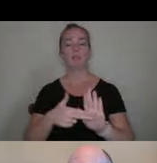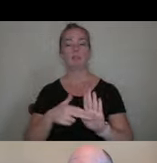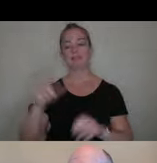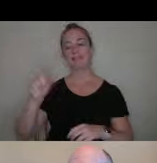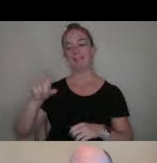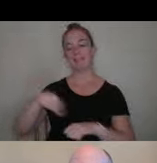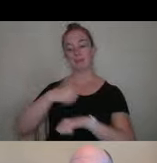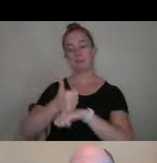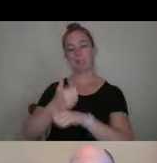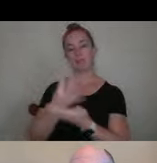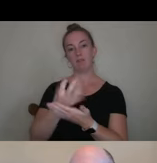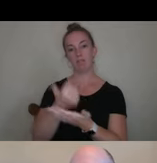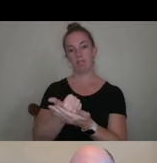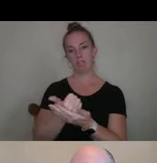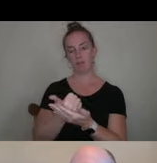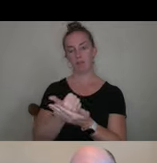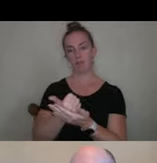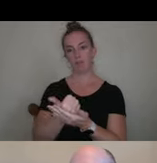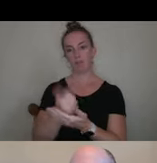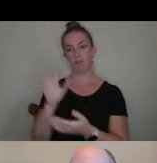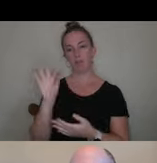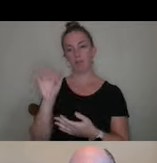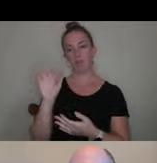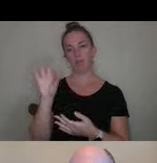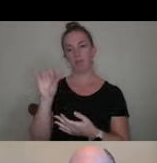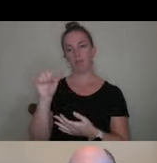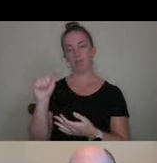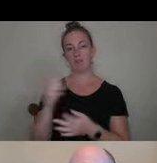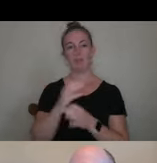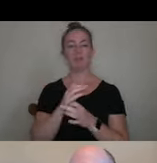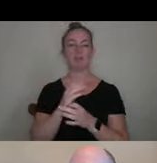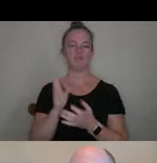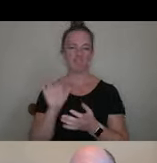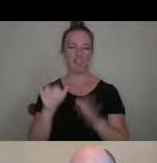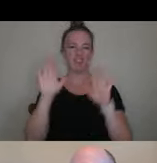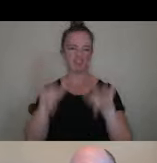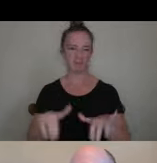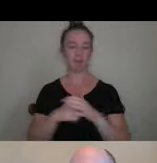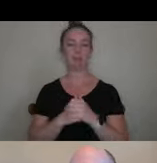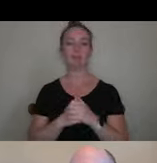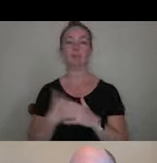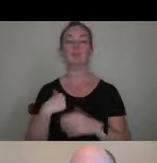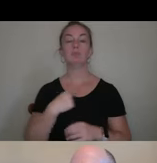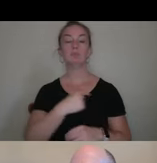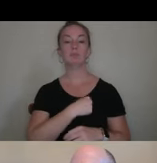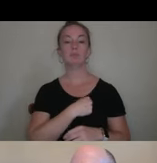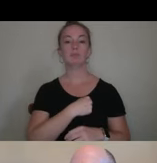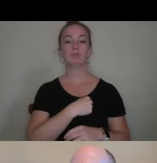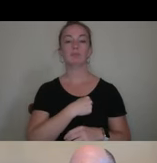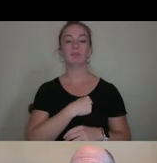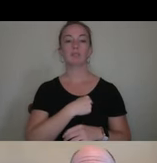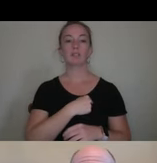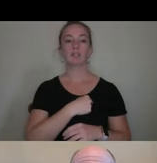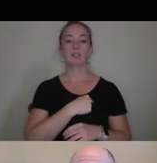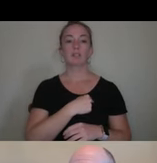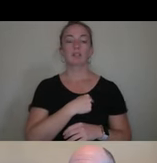function of filing the the FAFSA the free application for federal student aid. We, we, make aid